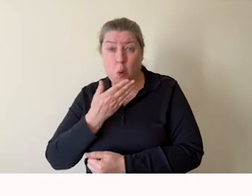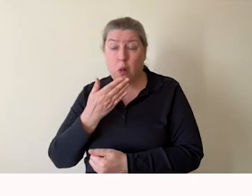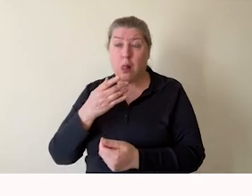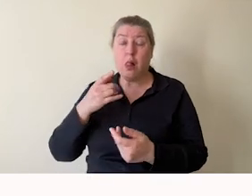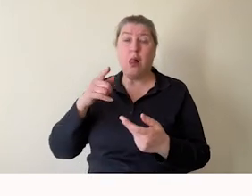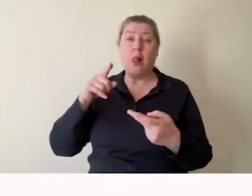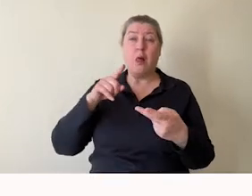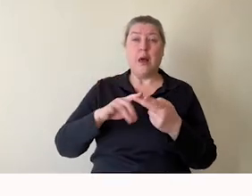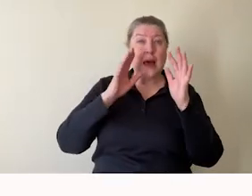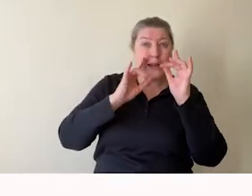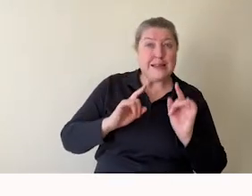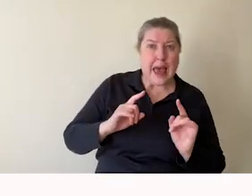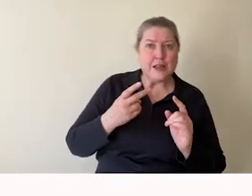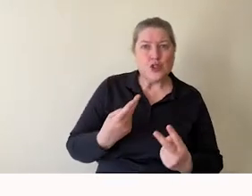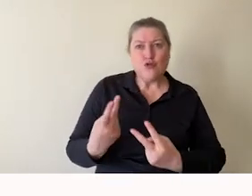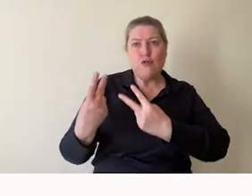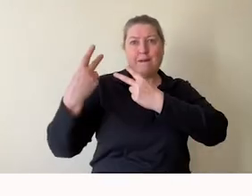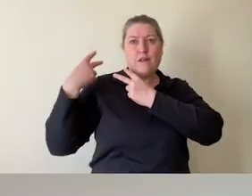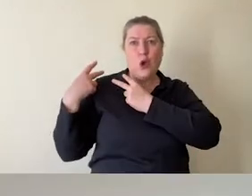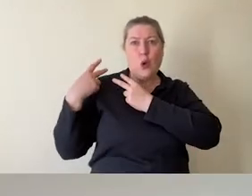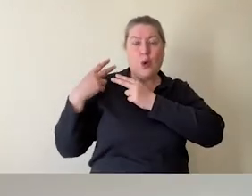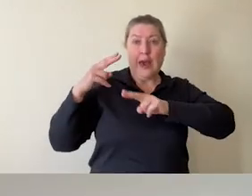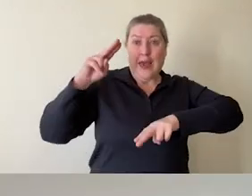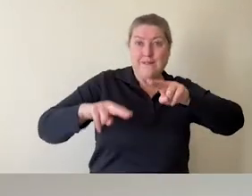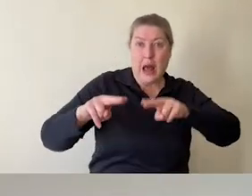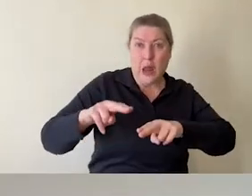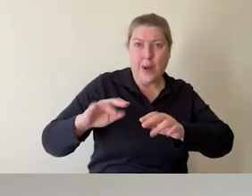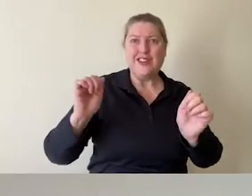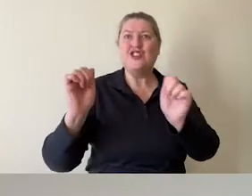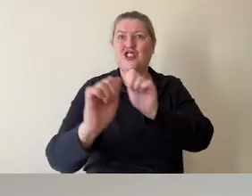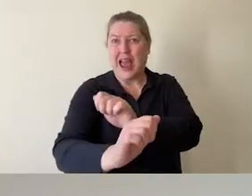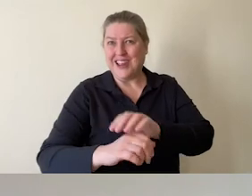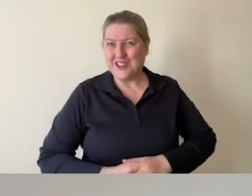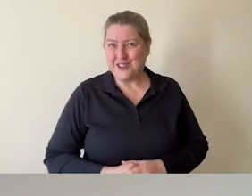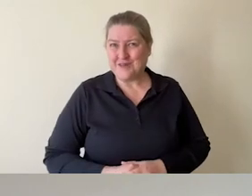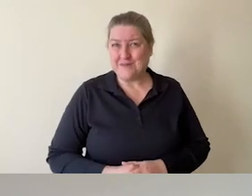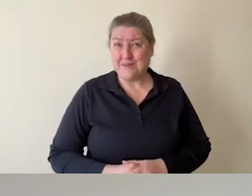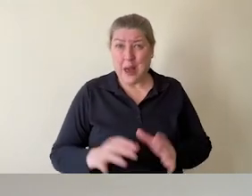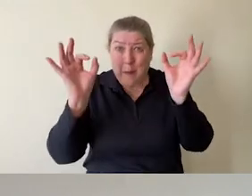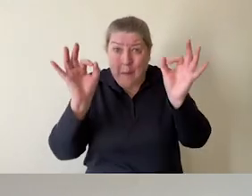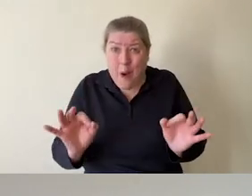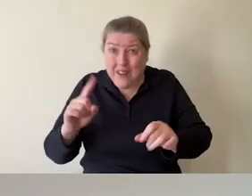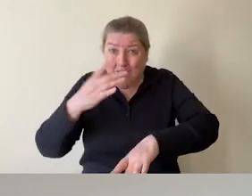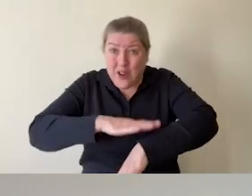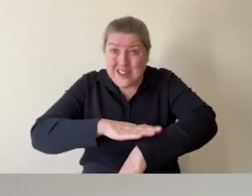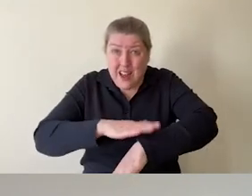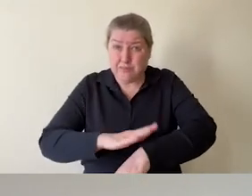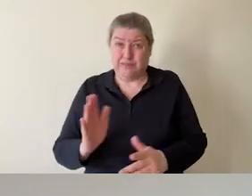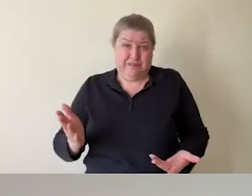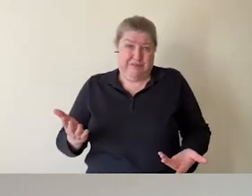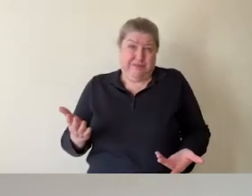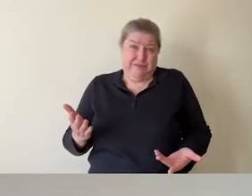review, evaluate, and then change. It may not go perfectly the first time,